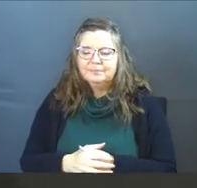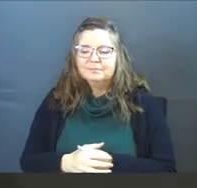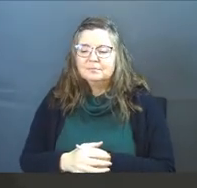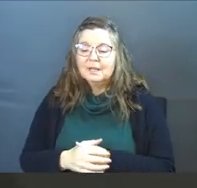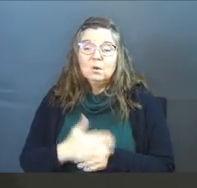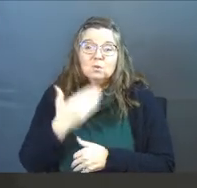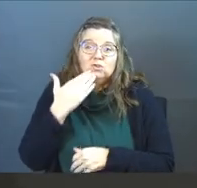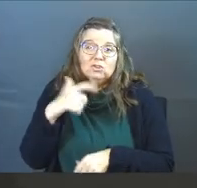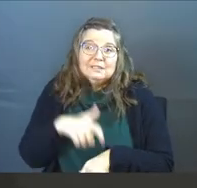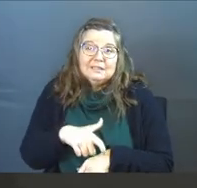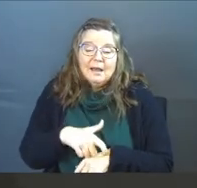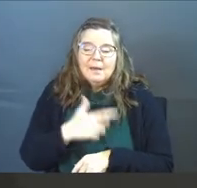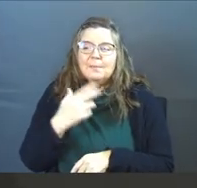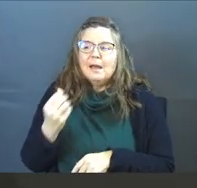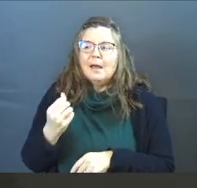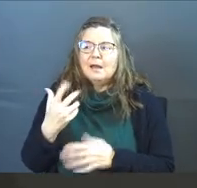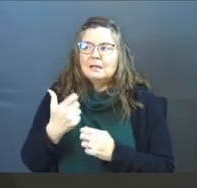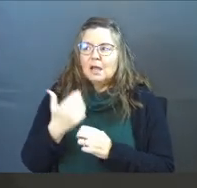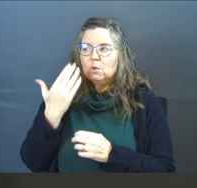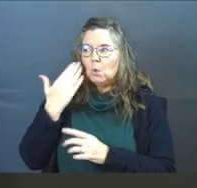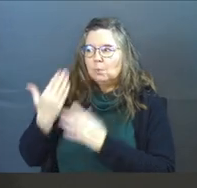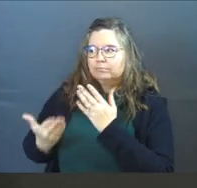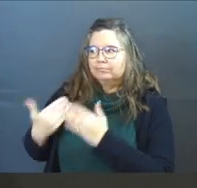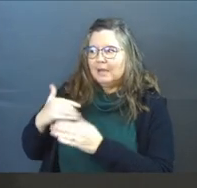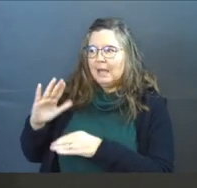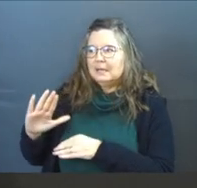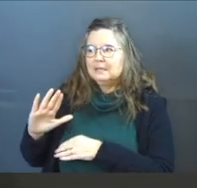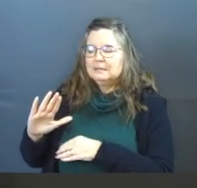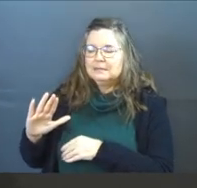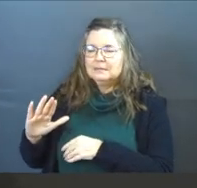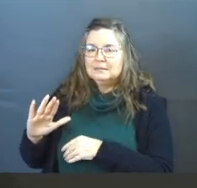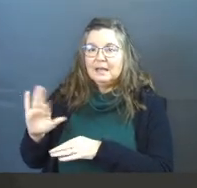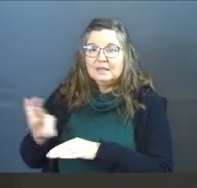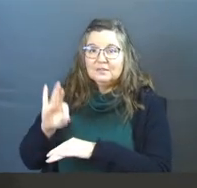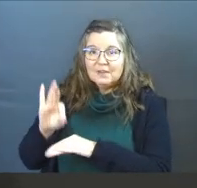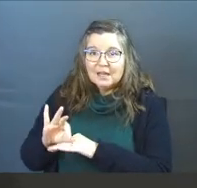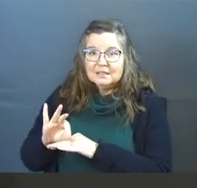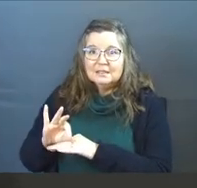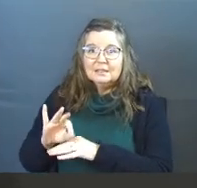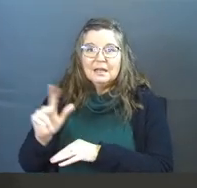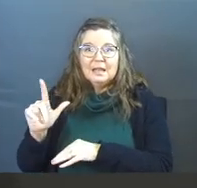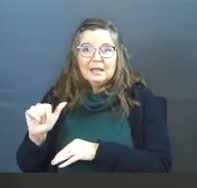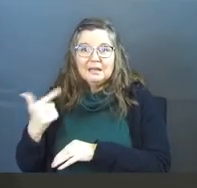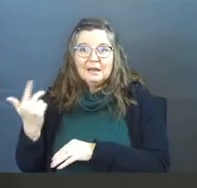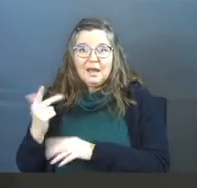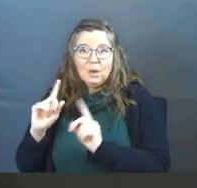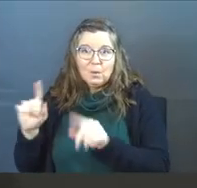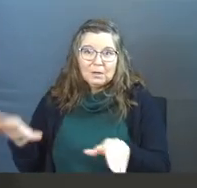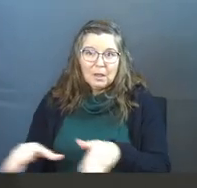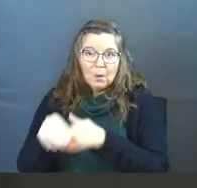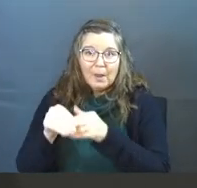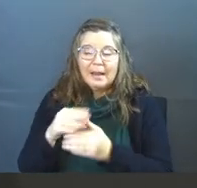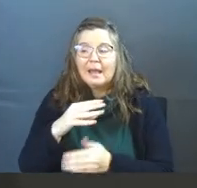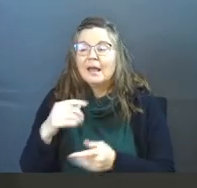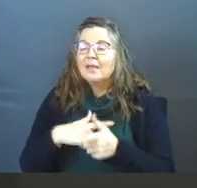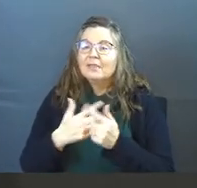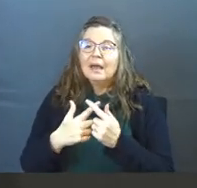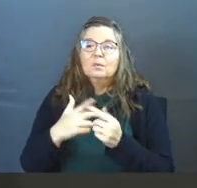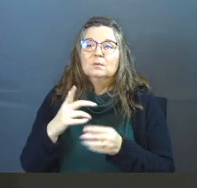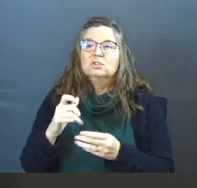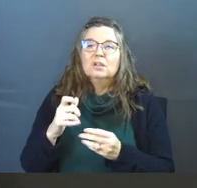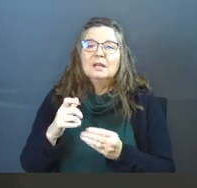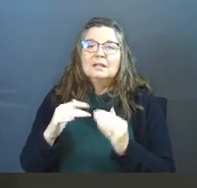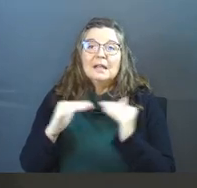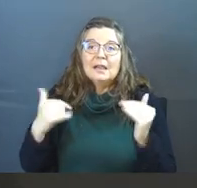It was just a good time. And got to know him, got to know his fiance. And Linda and I went to their wedding. And that's just,